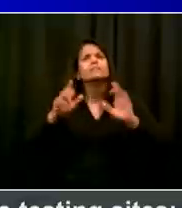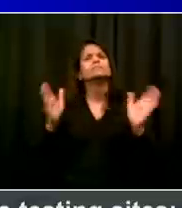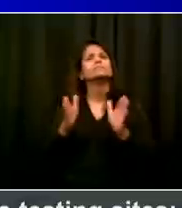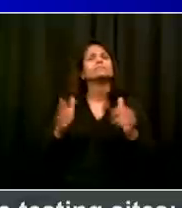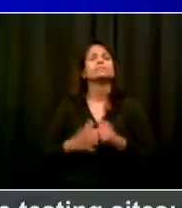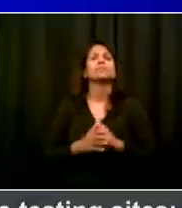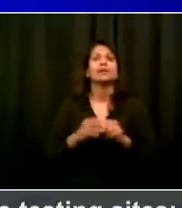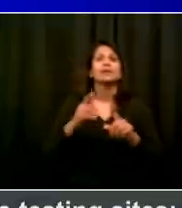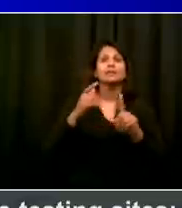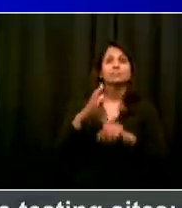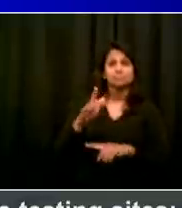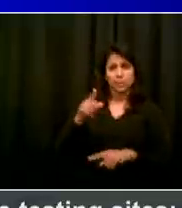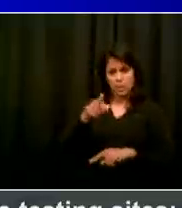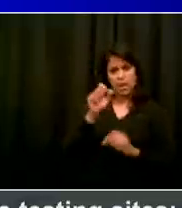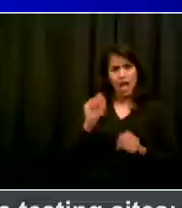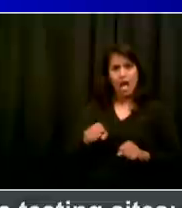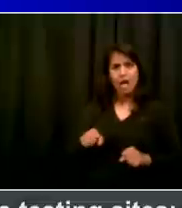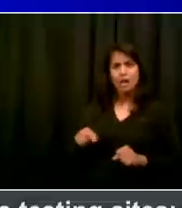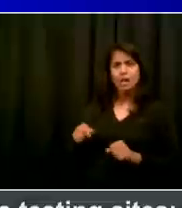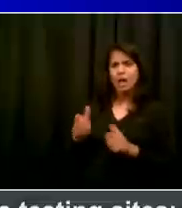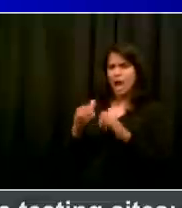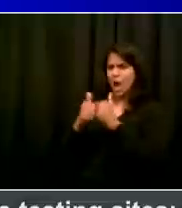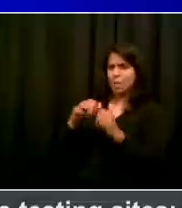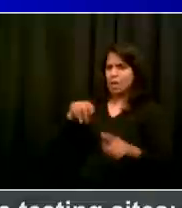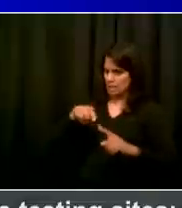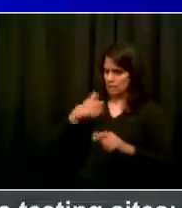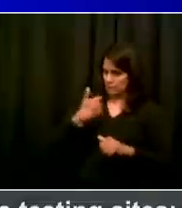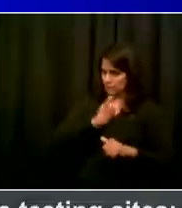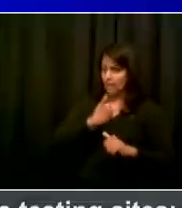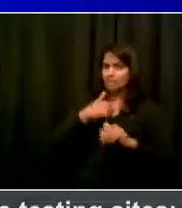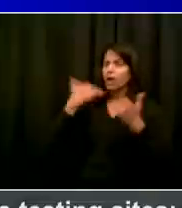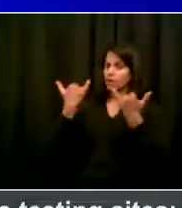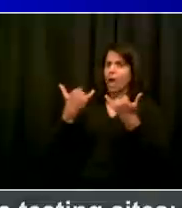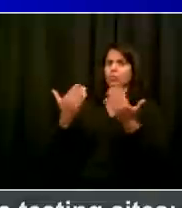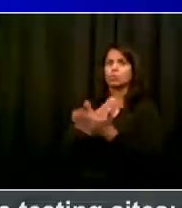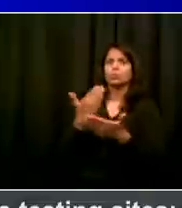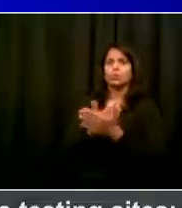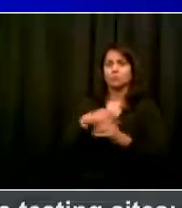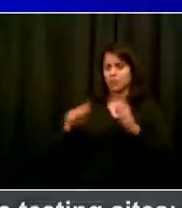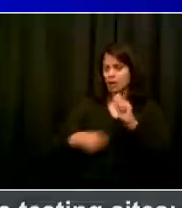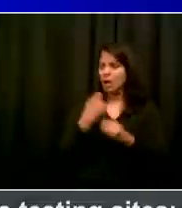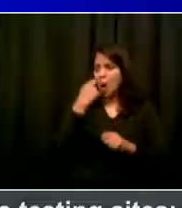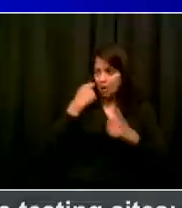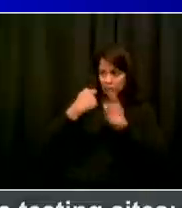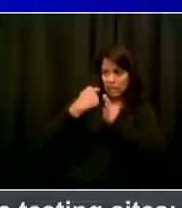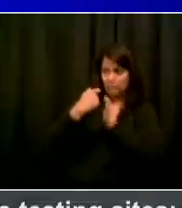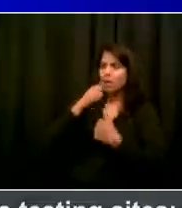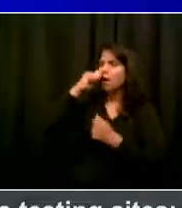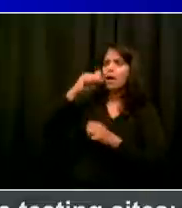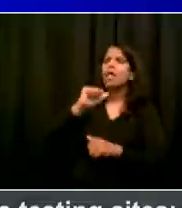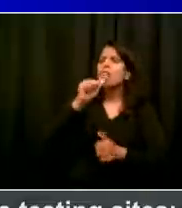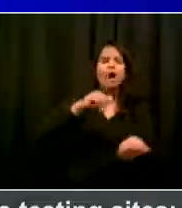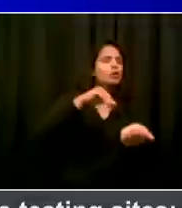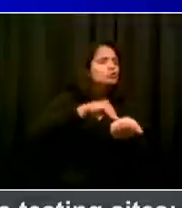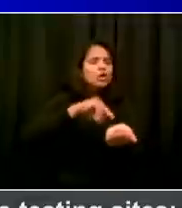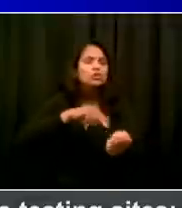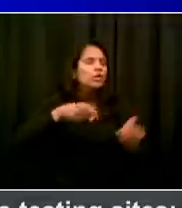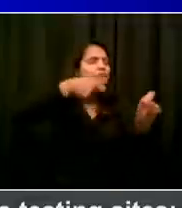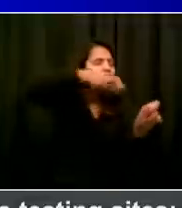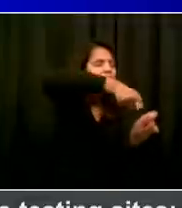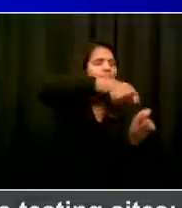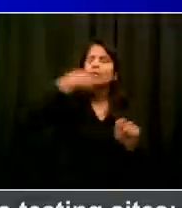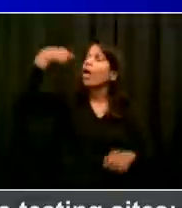on the inside of their nose themselves for 10 seconds, put the swab in a tube, seal it, and hand it to somebody